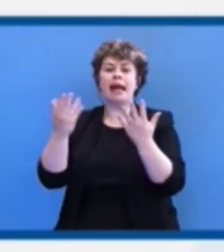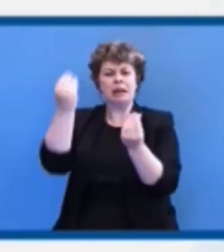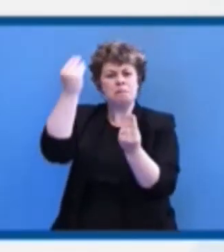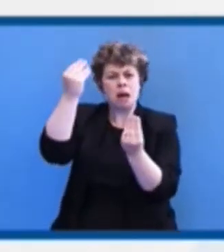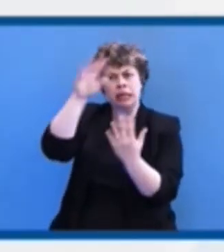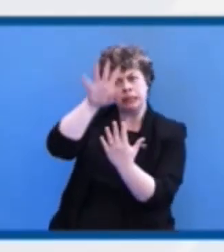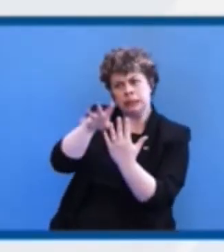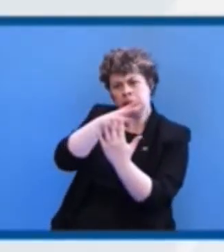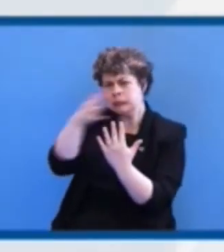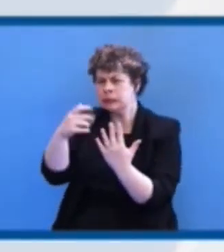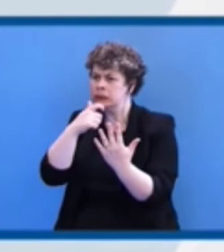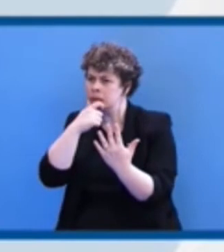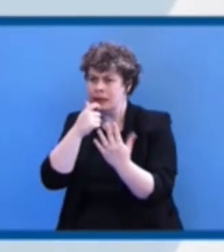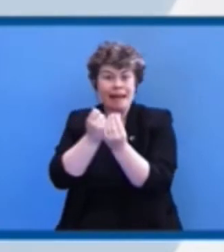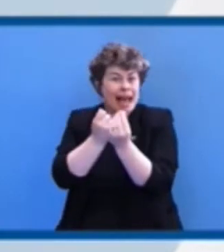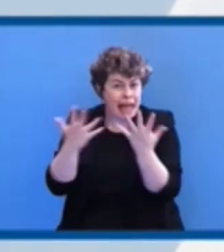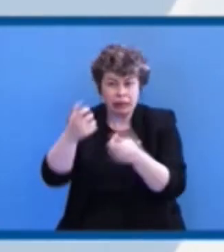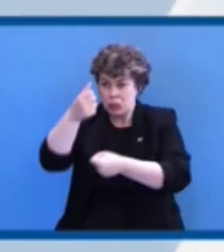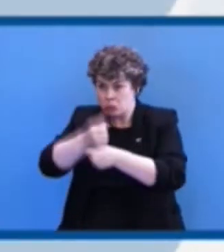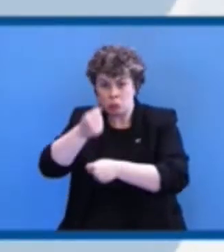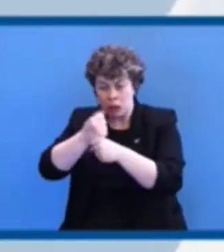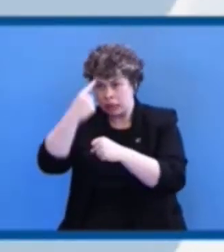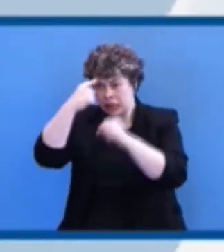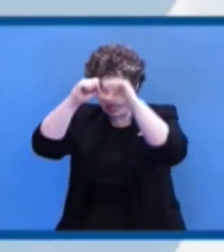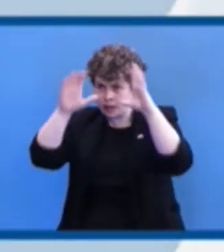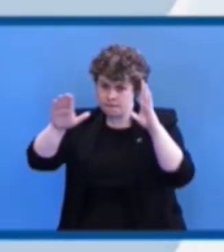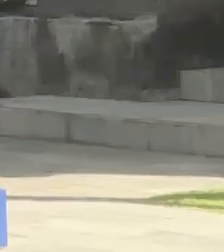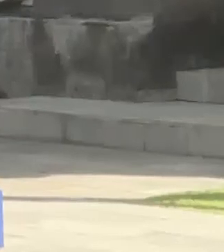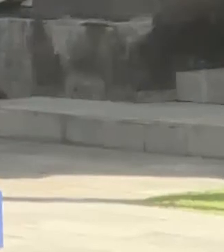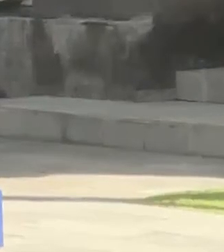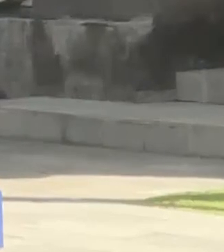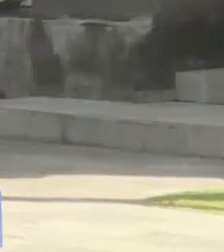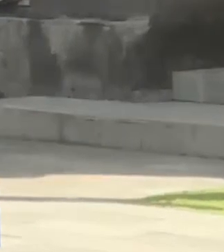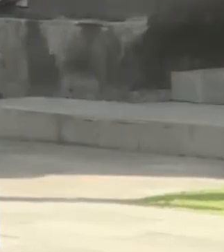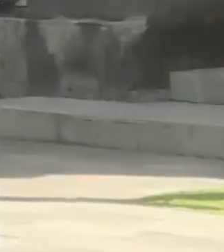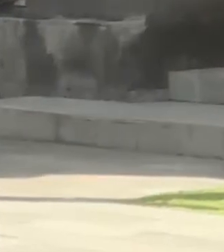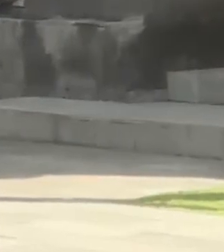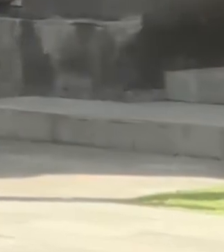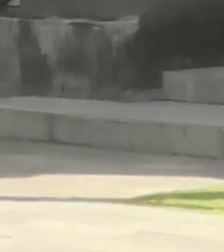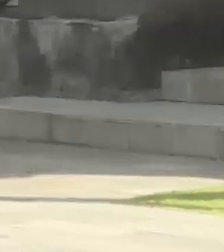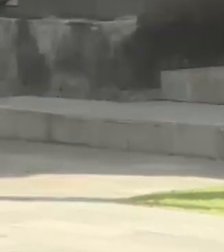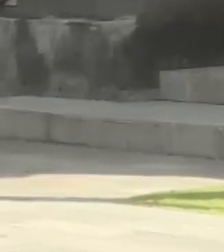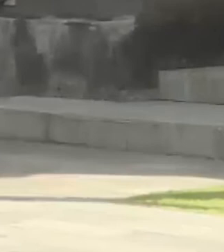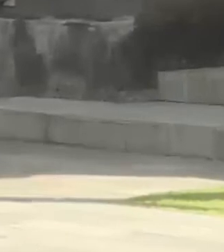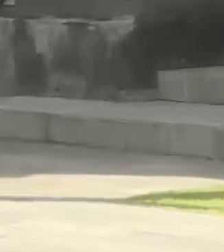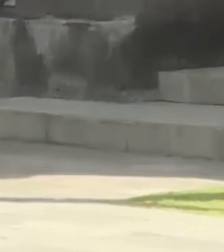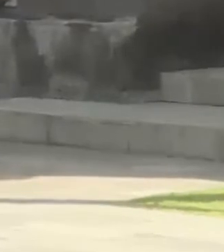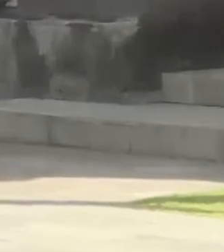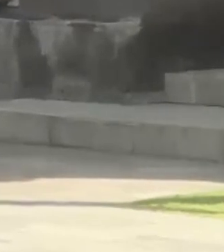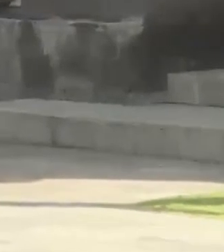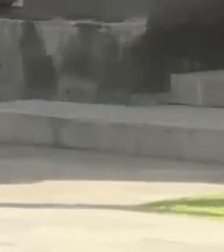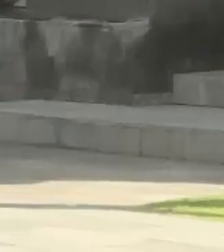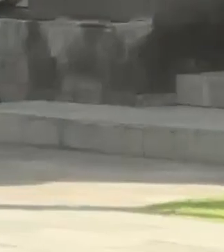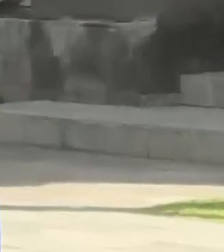designed and executed in the way that reduces risk. The opening session paves the way for country